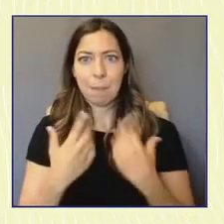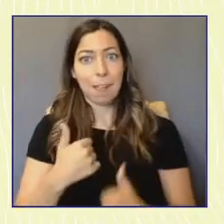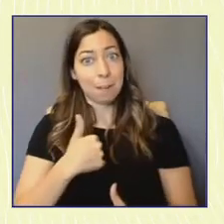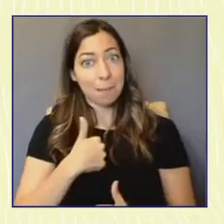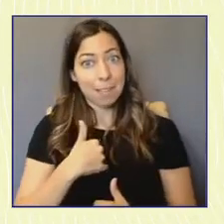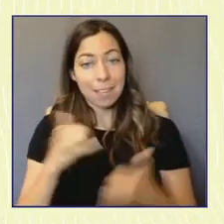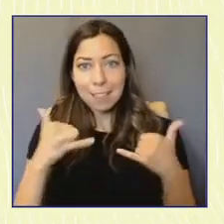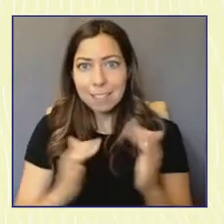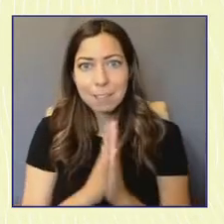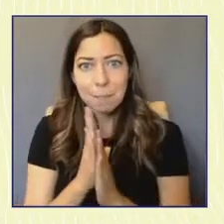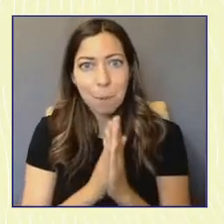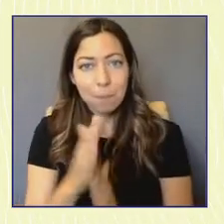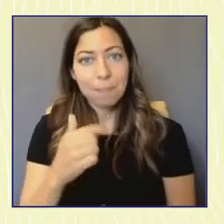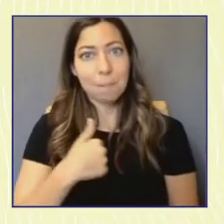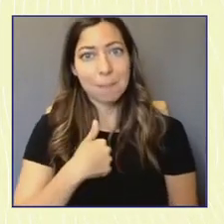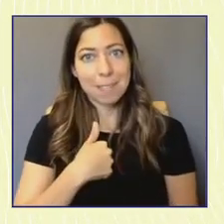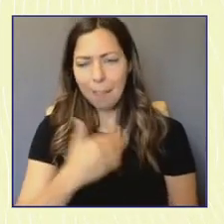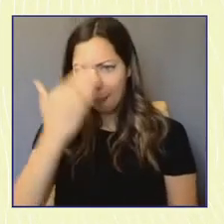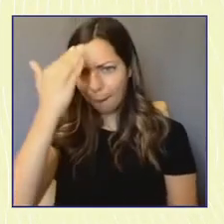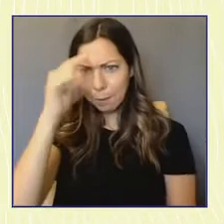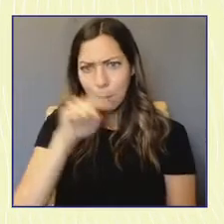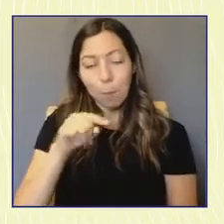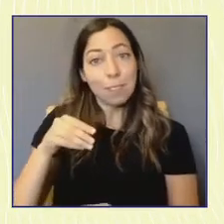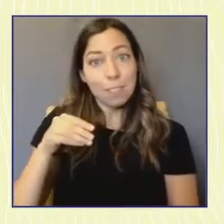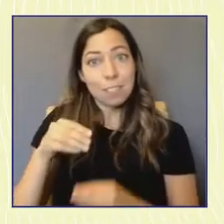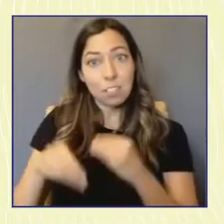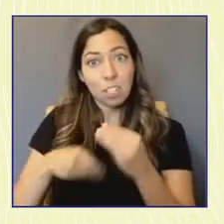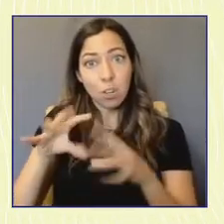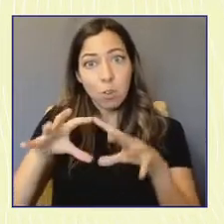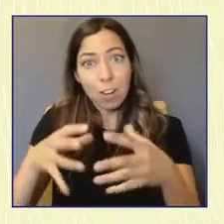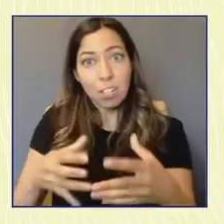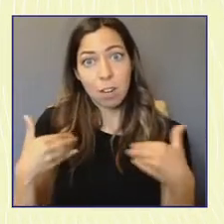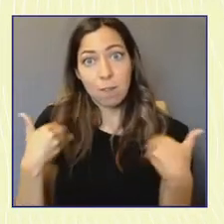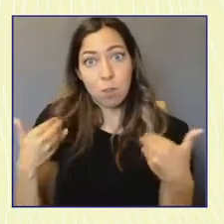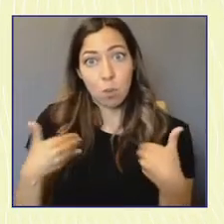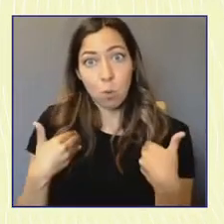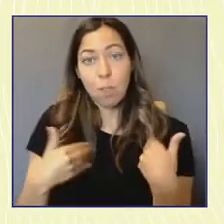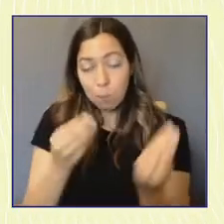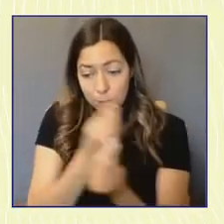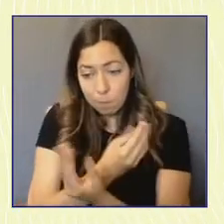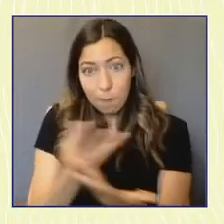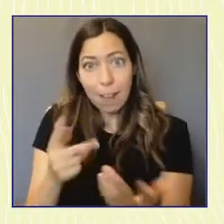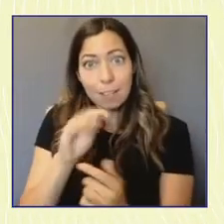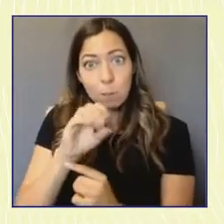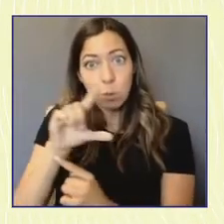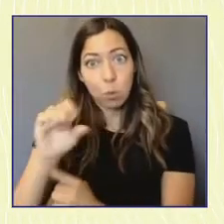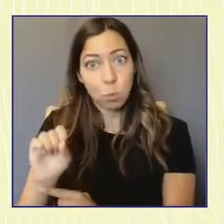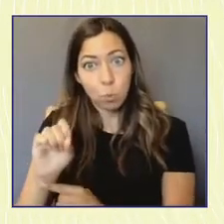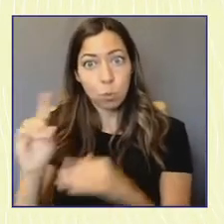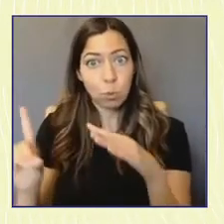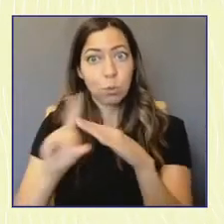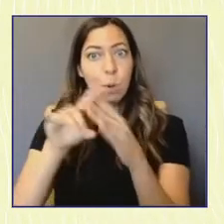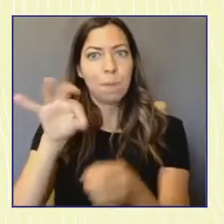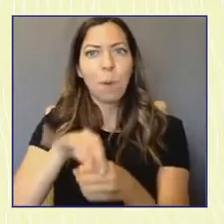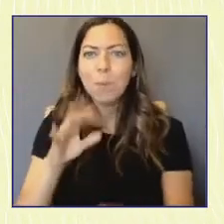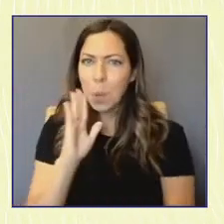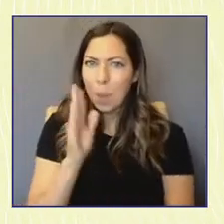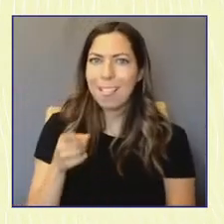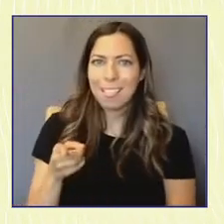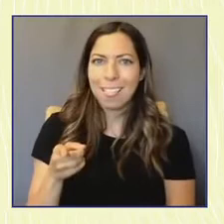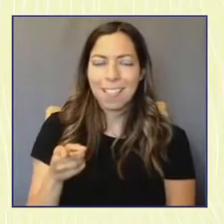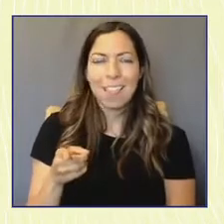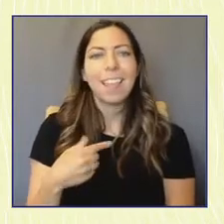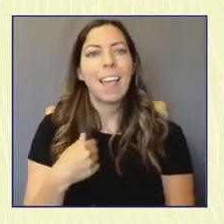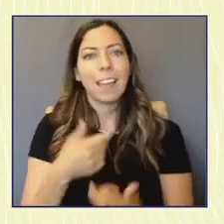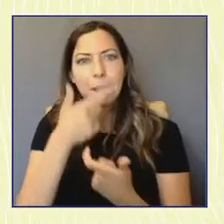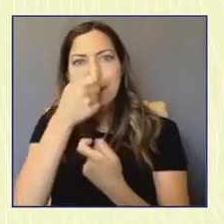generation the tools that they need to show up and make their voice heard. I cannot wait to see what they continue to do in terms